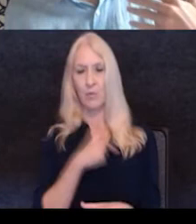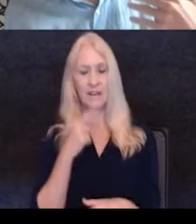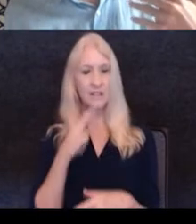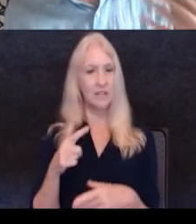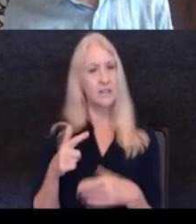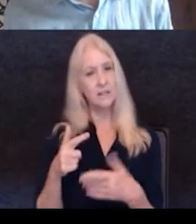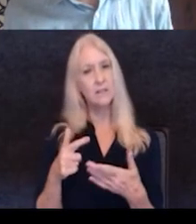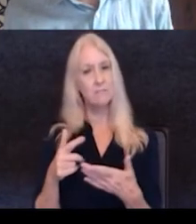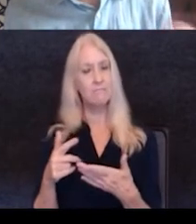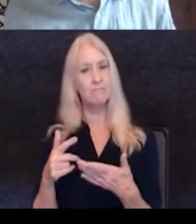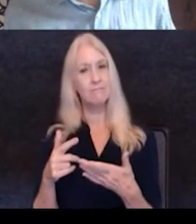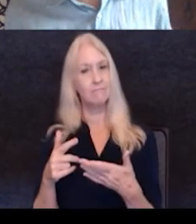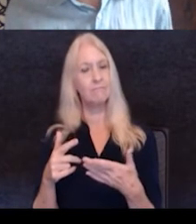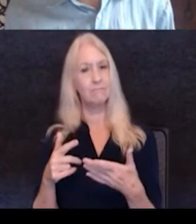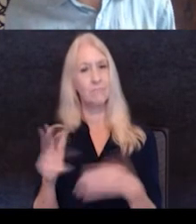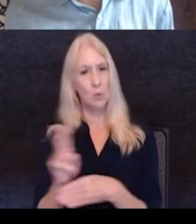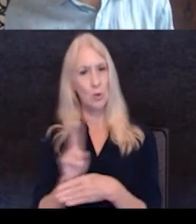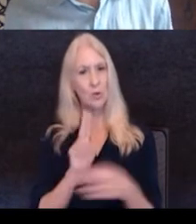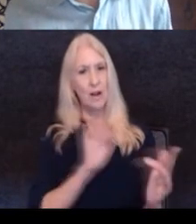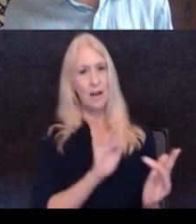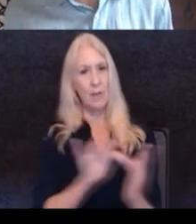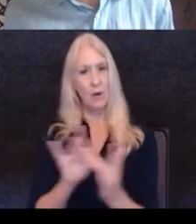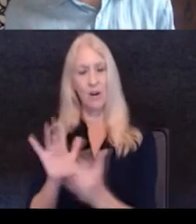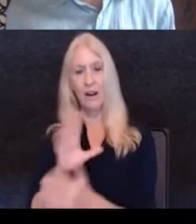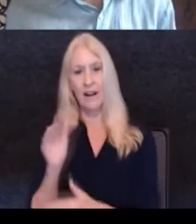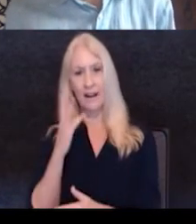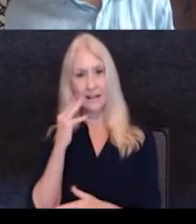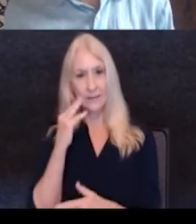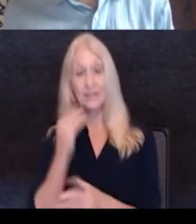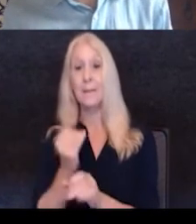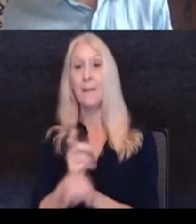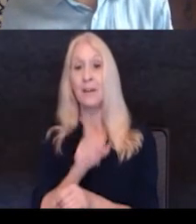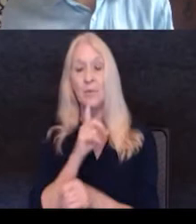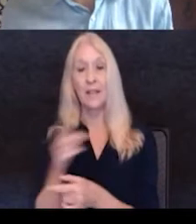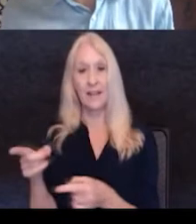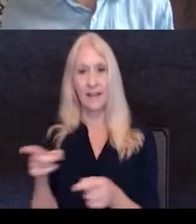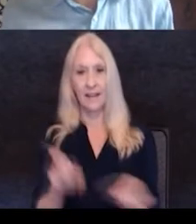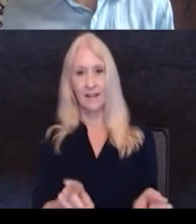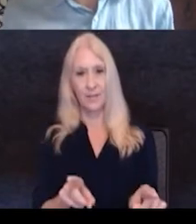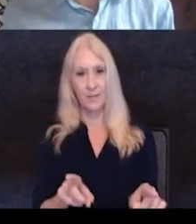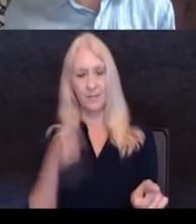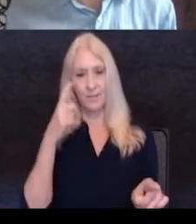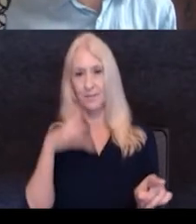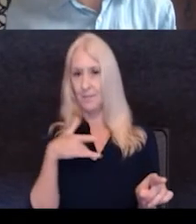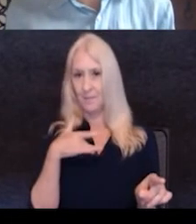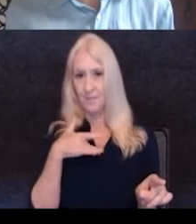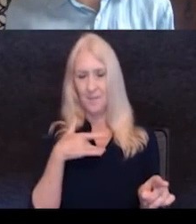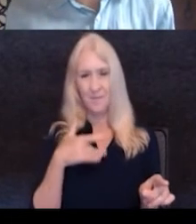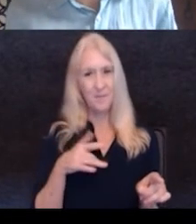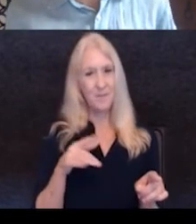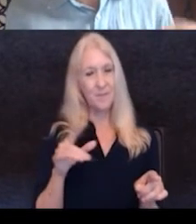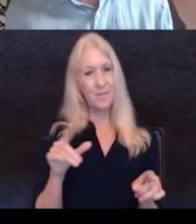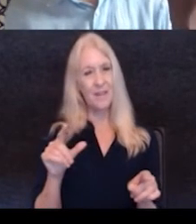our, uh, network and our, uh, experience to make it happen. Um, because we do feel there's a bit of, um, a